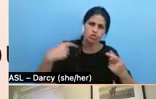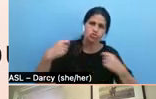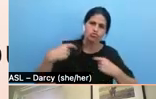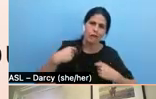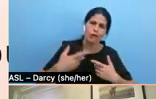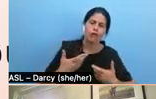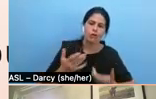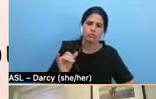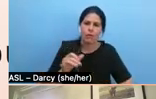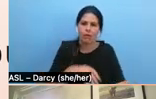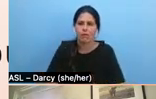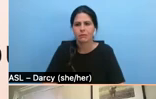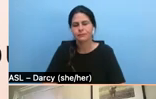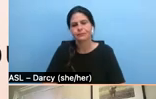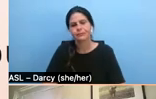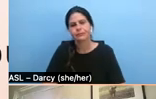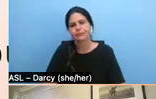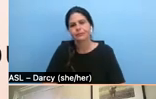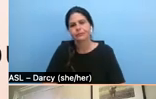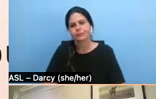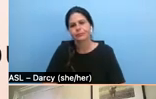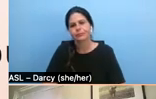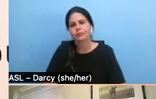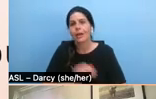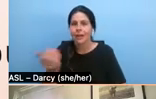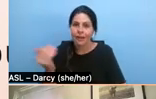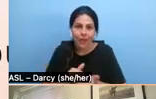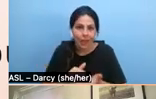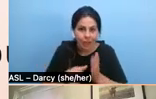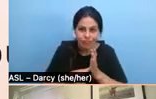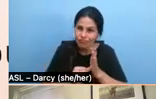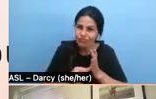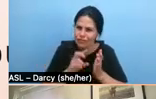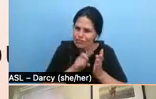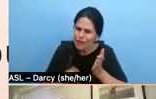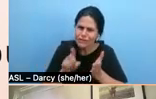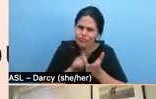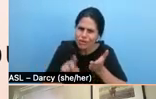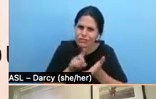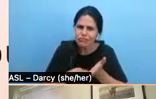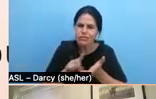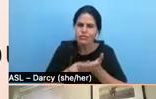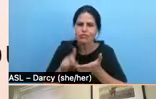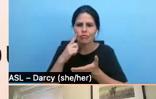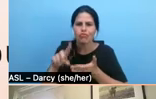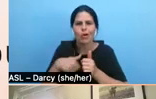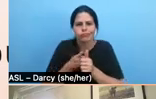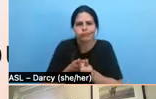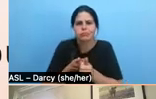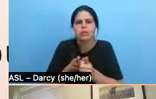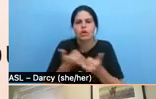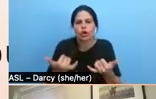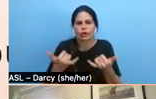and then again, research, research, research for up-to-date, uh, crew rates, um,